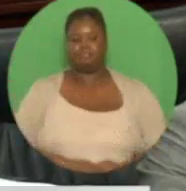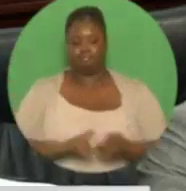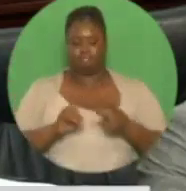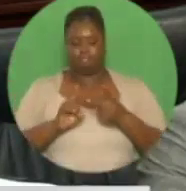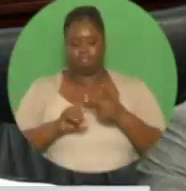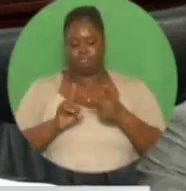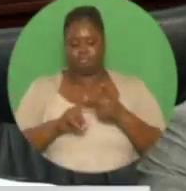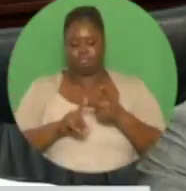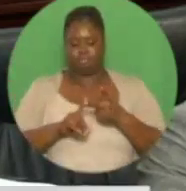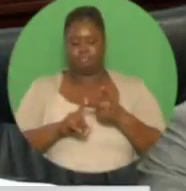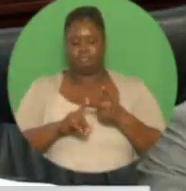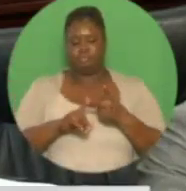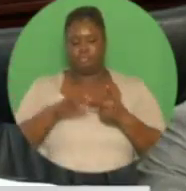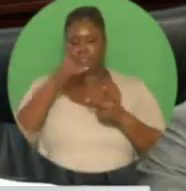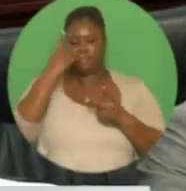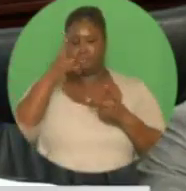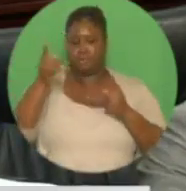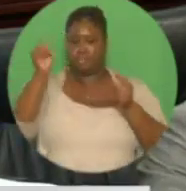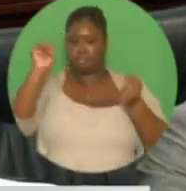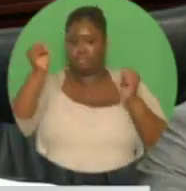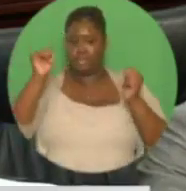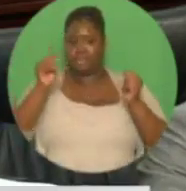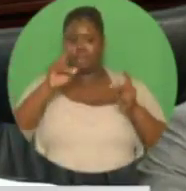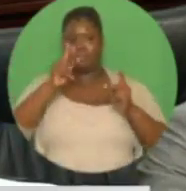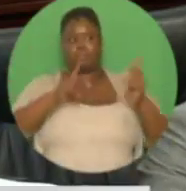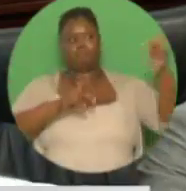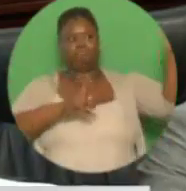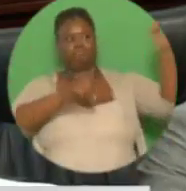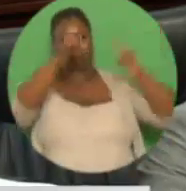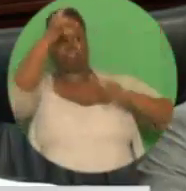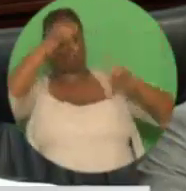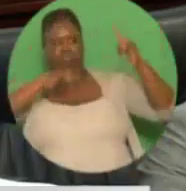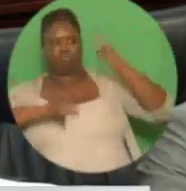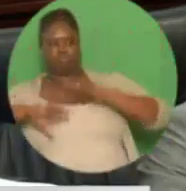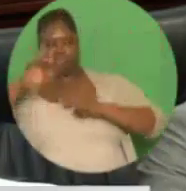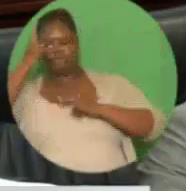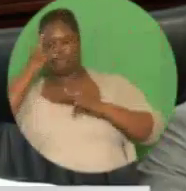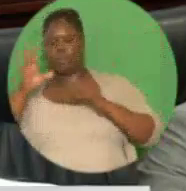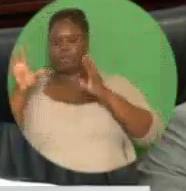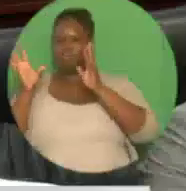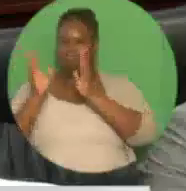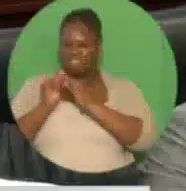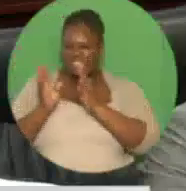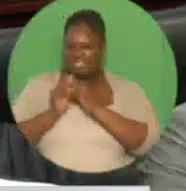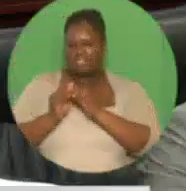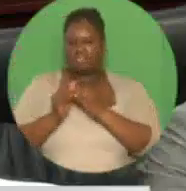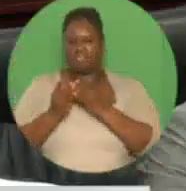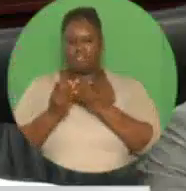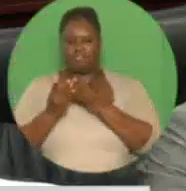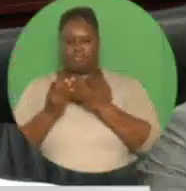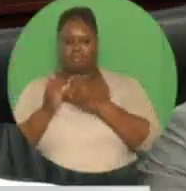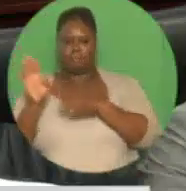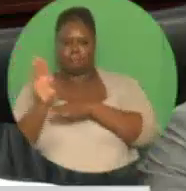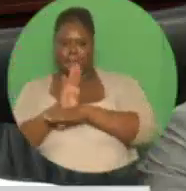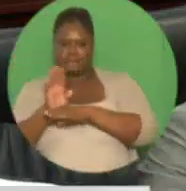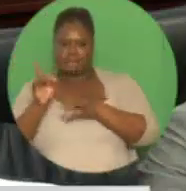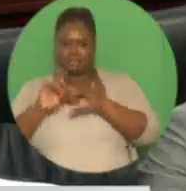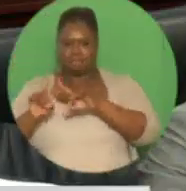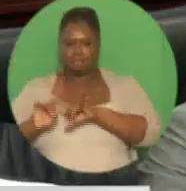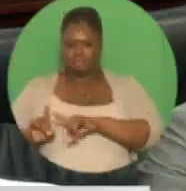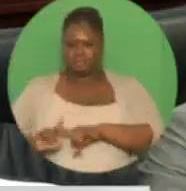Company is marketing Trinad as a location for meetings, conferences, and exhibitions. Sandals Tobago.